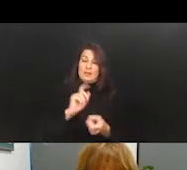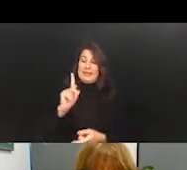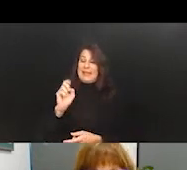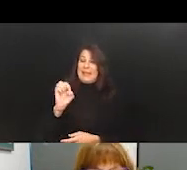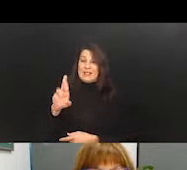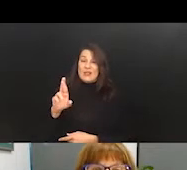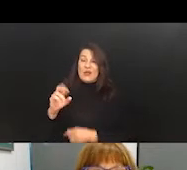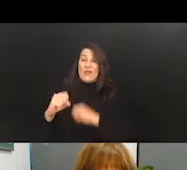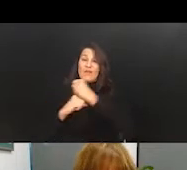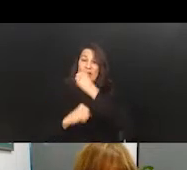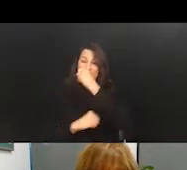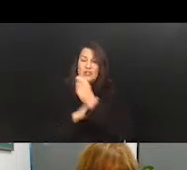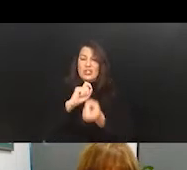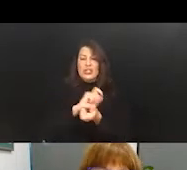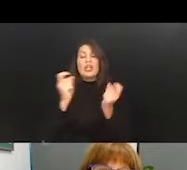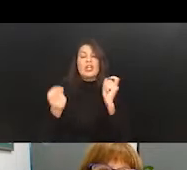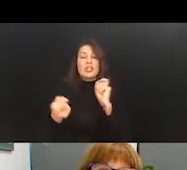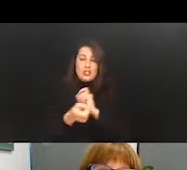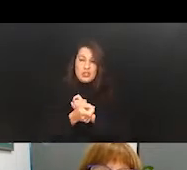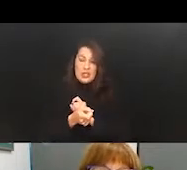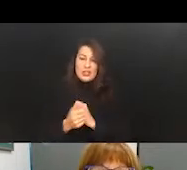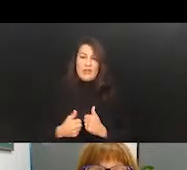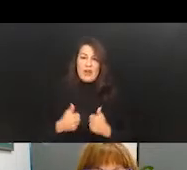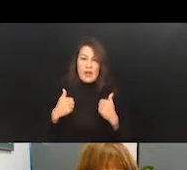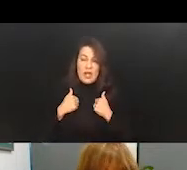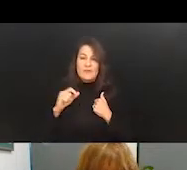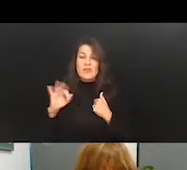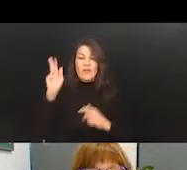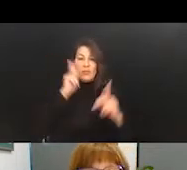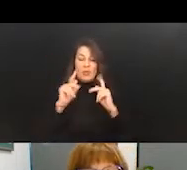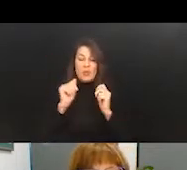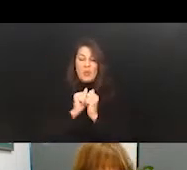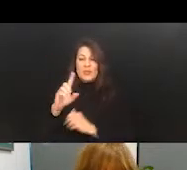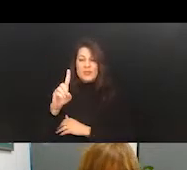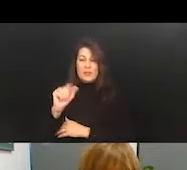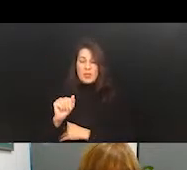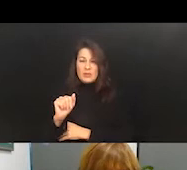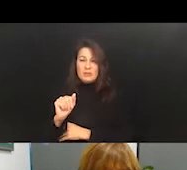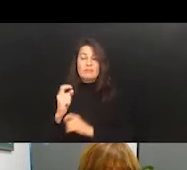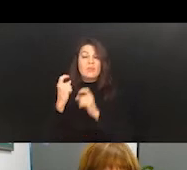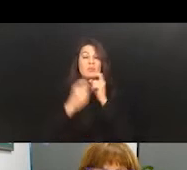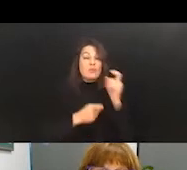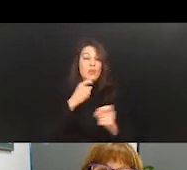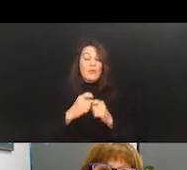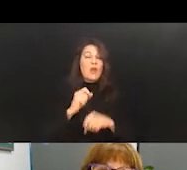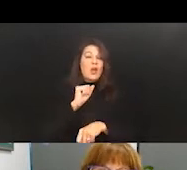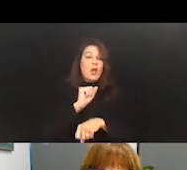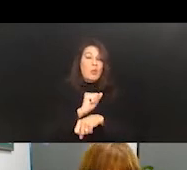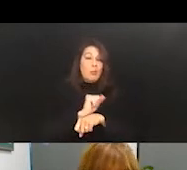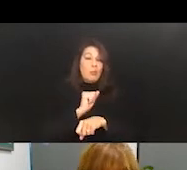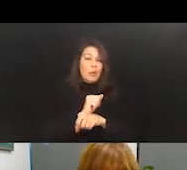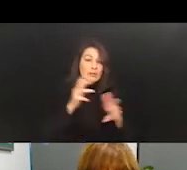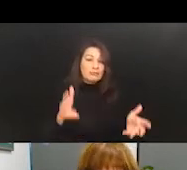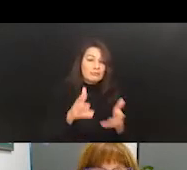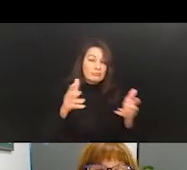through medical rehabilitation research and funding employment initiatives for individuals with disabilities. Our rehabilitation